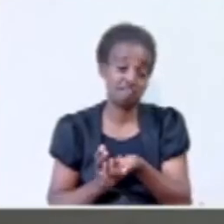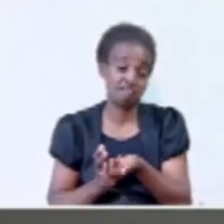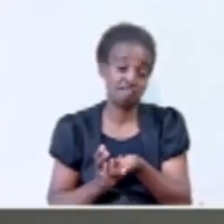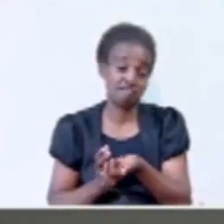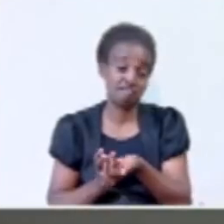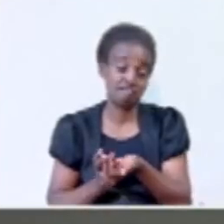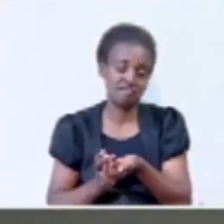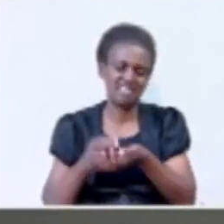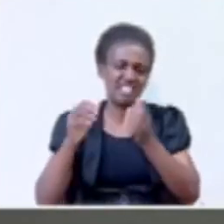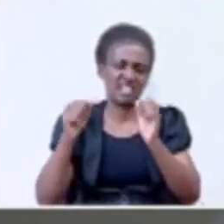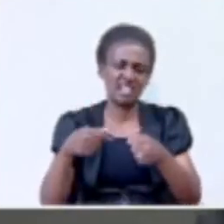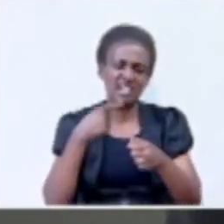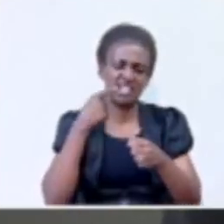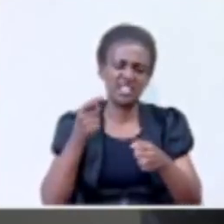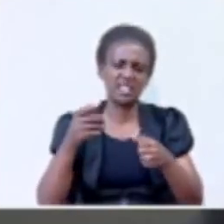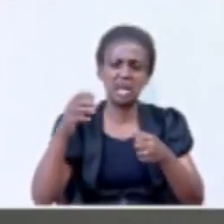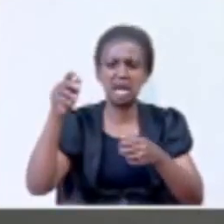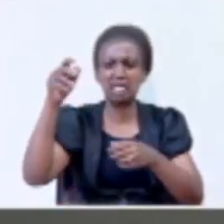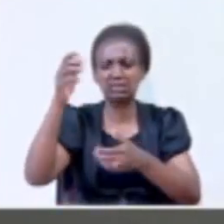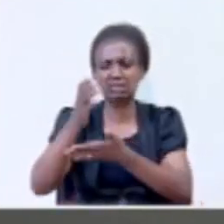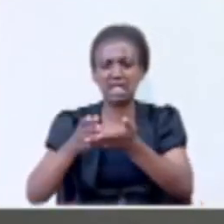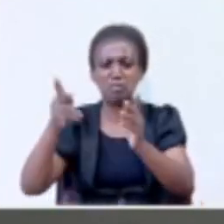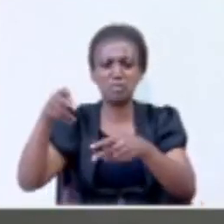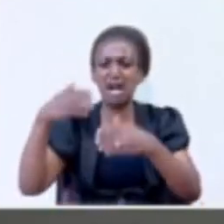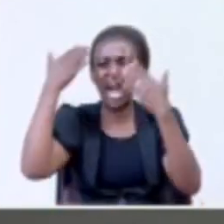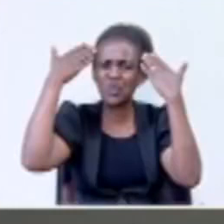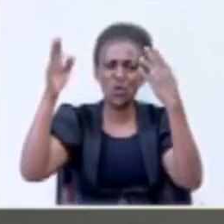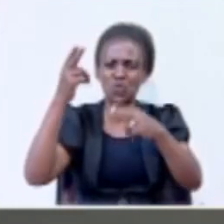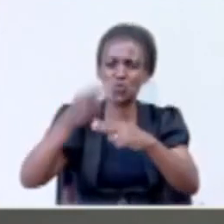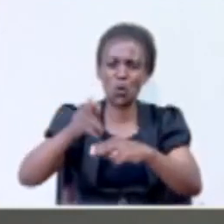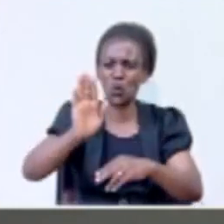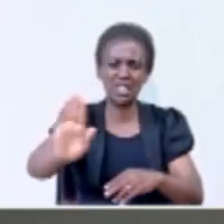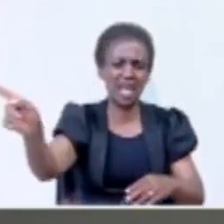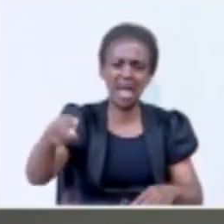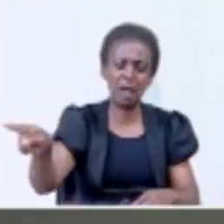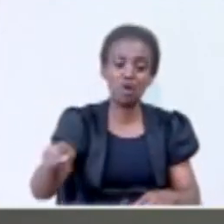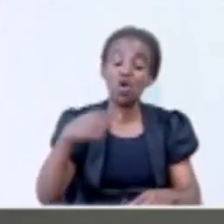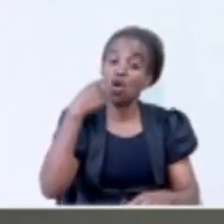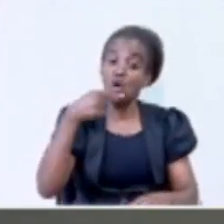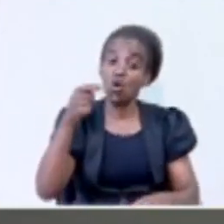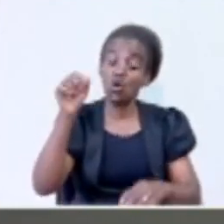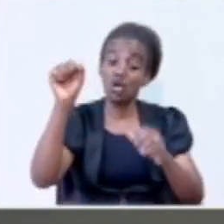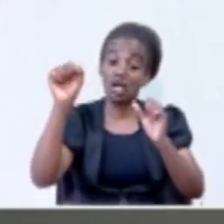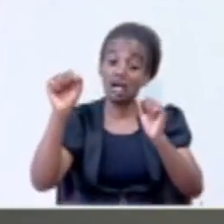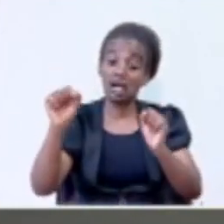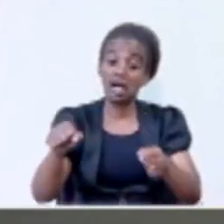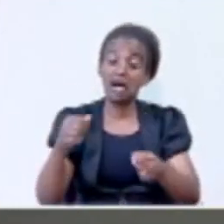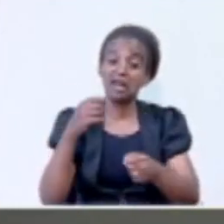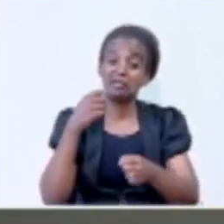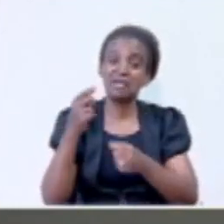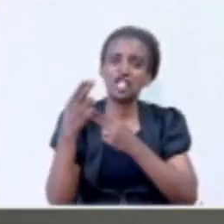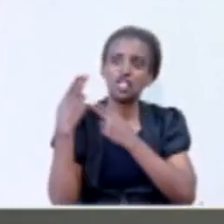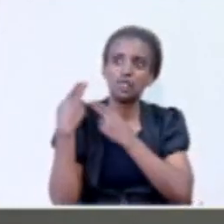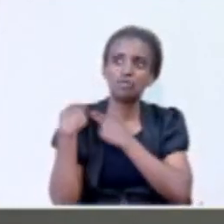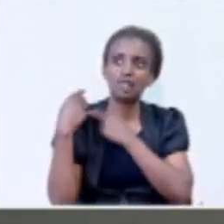I would say certain people, I don't know how to call them, who should be actually responsible for